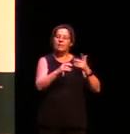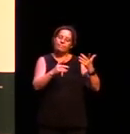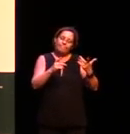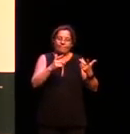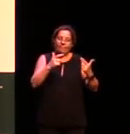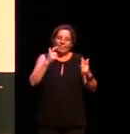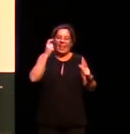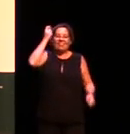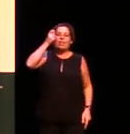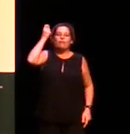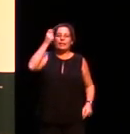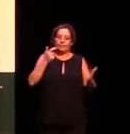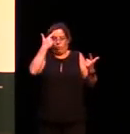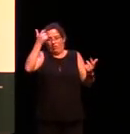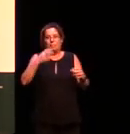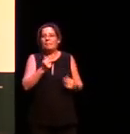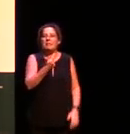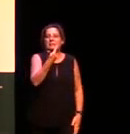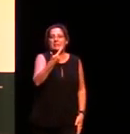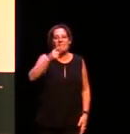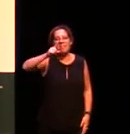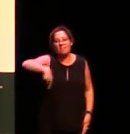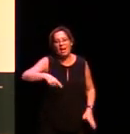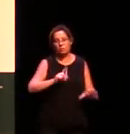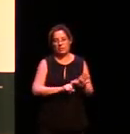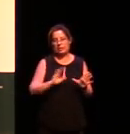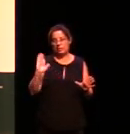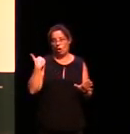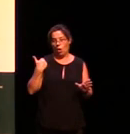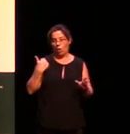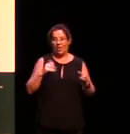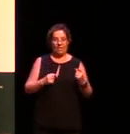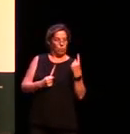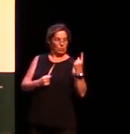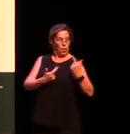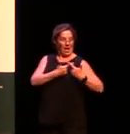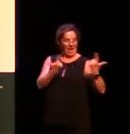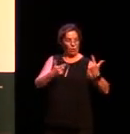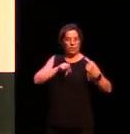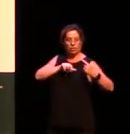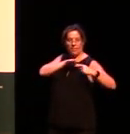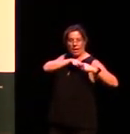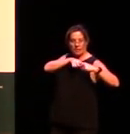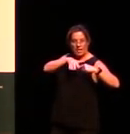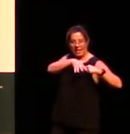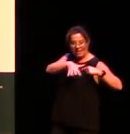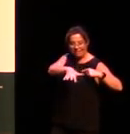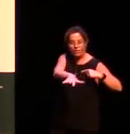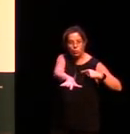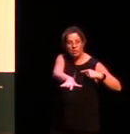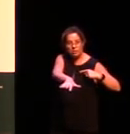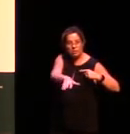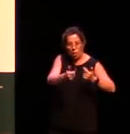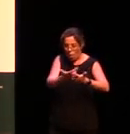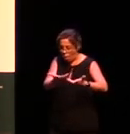maybe 7,000 years ago let's say. So in 7,000 years you can start with one